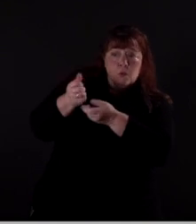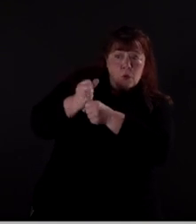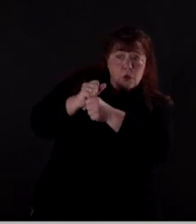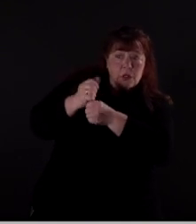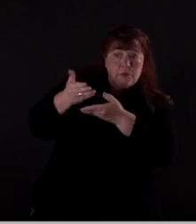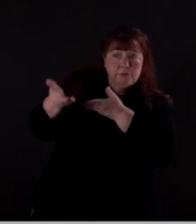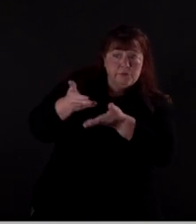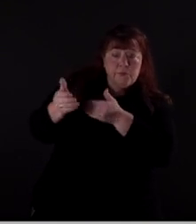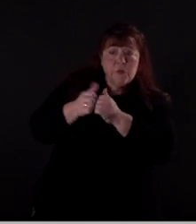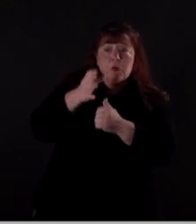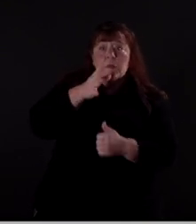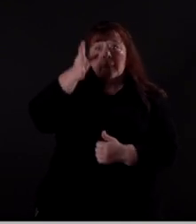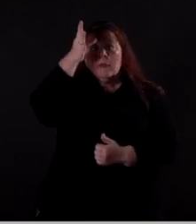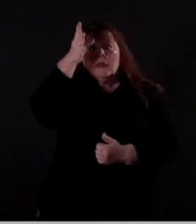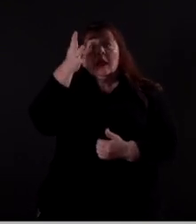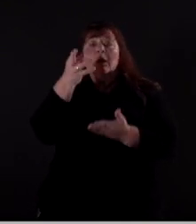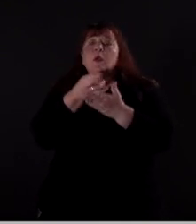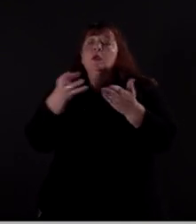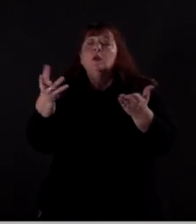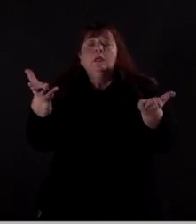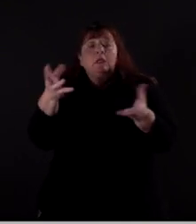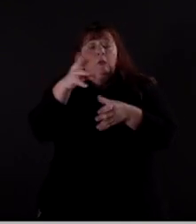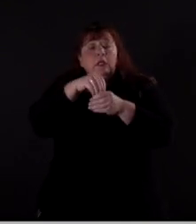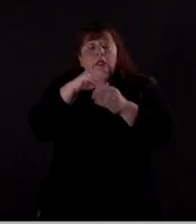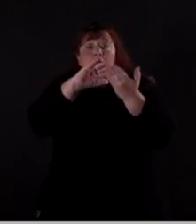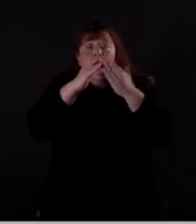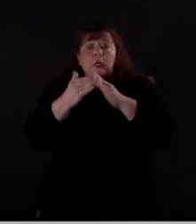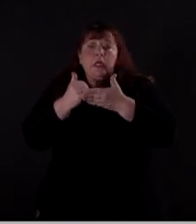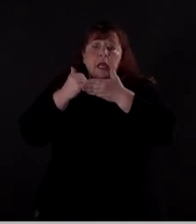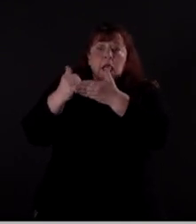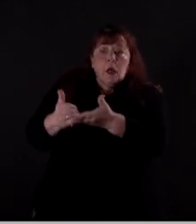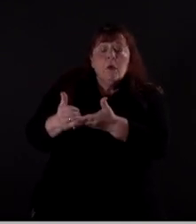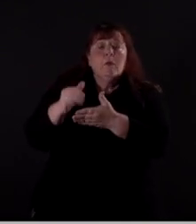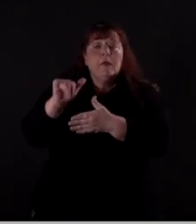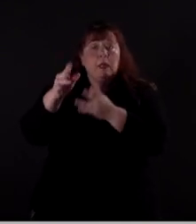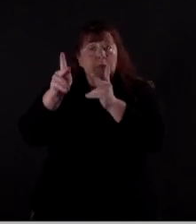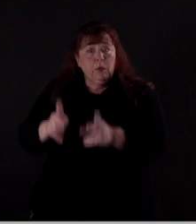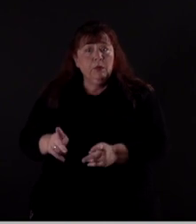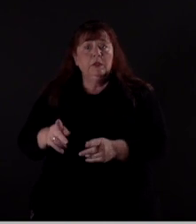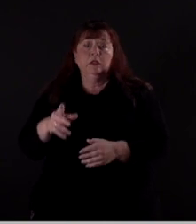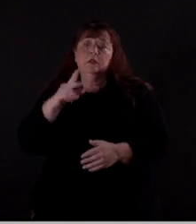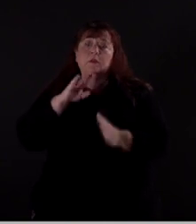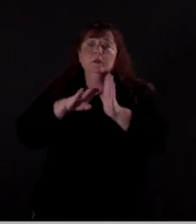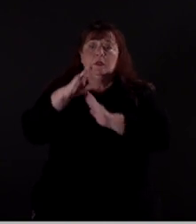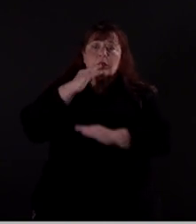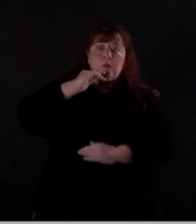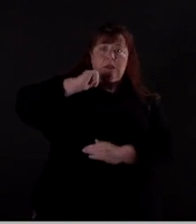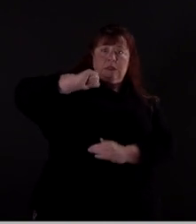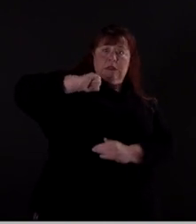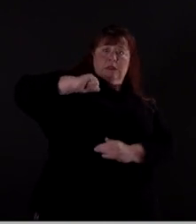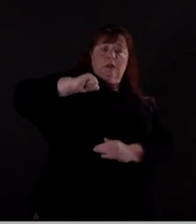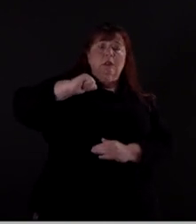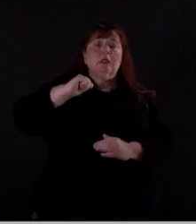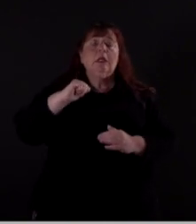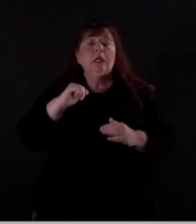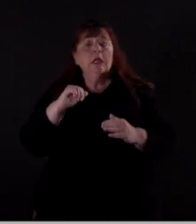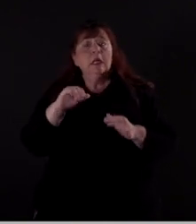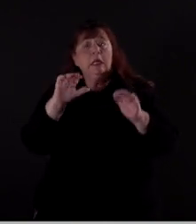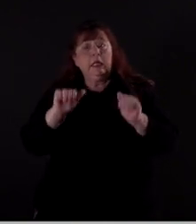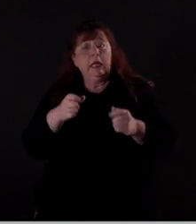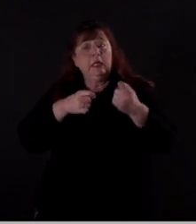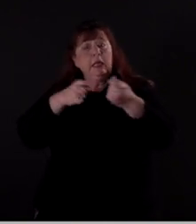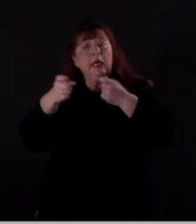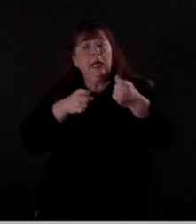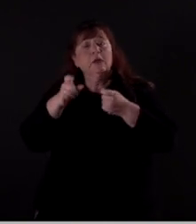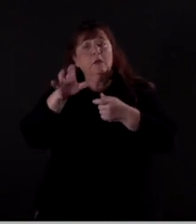resources in the community that can be used to help that person so that they build resiliency and capacity to handle